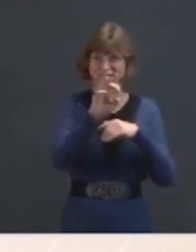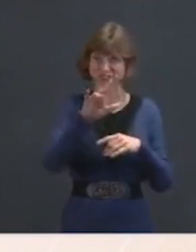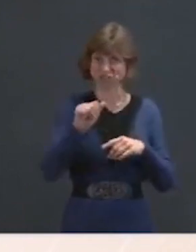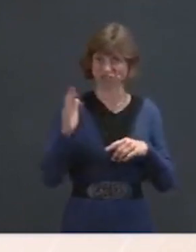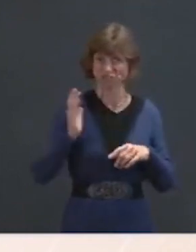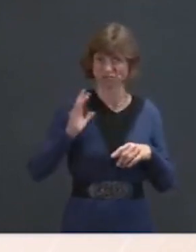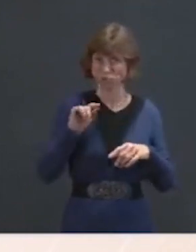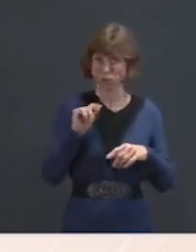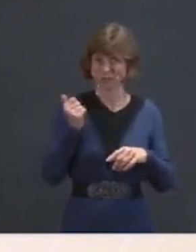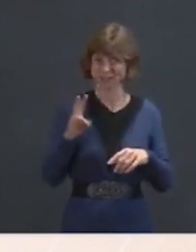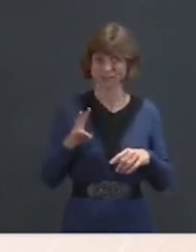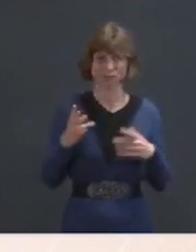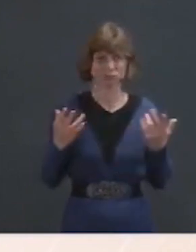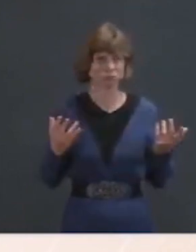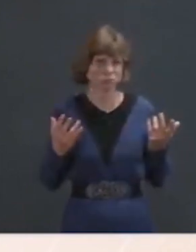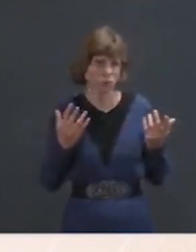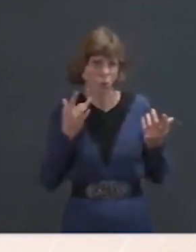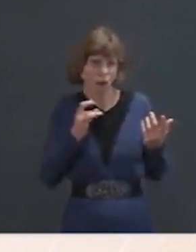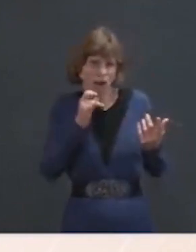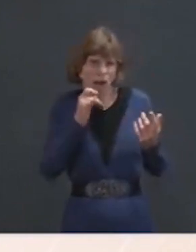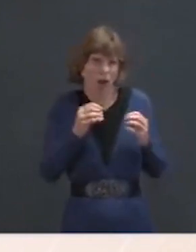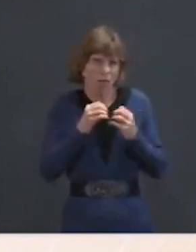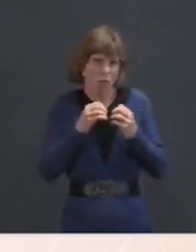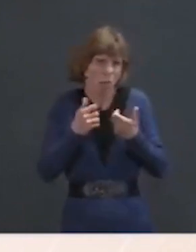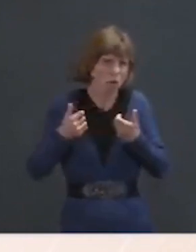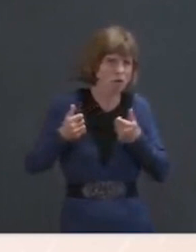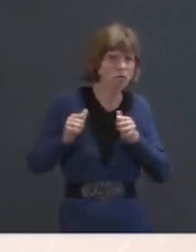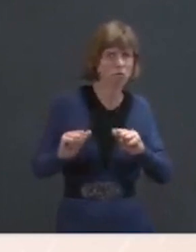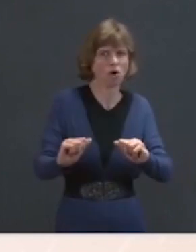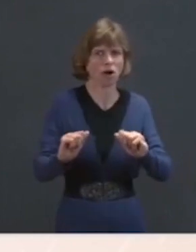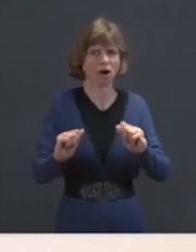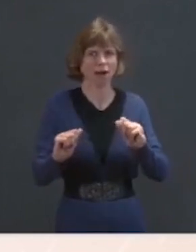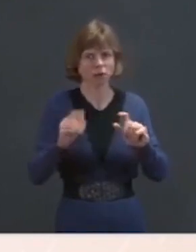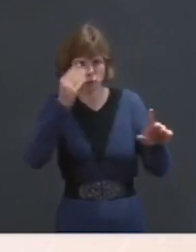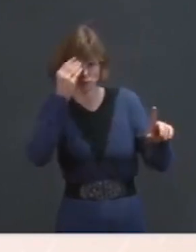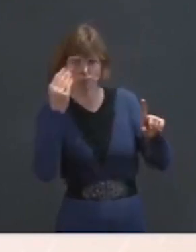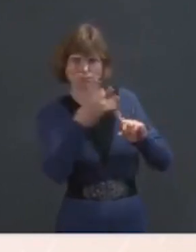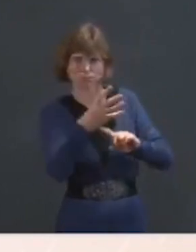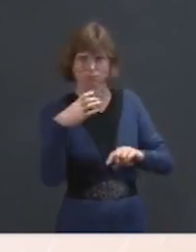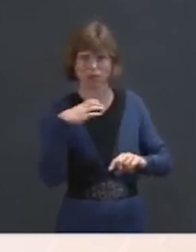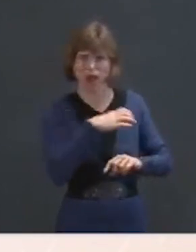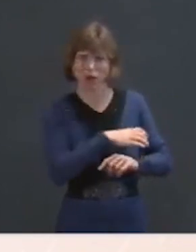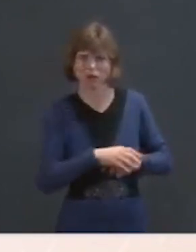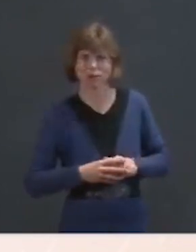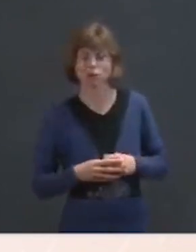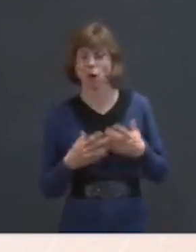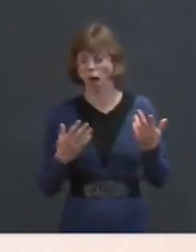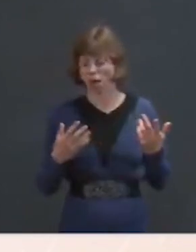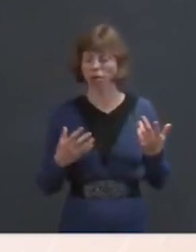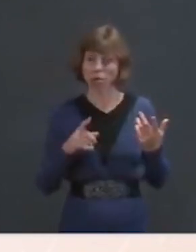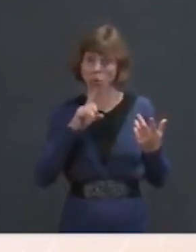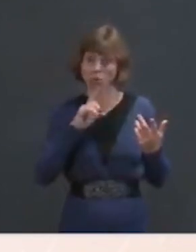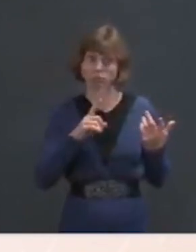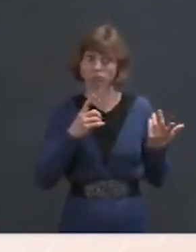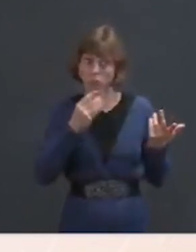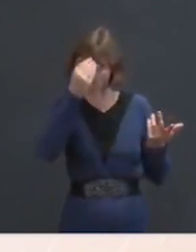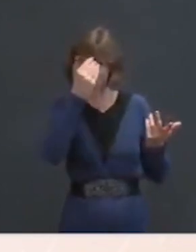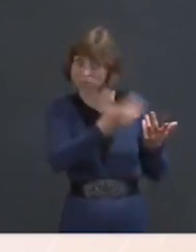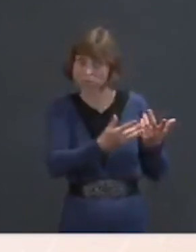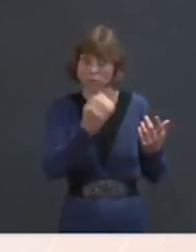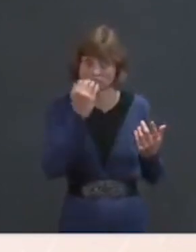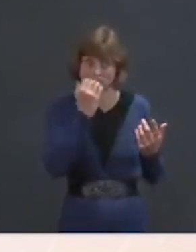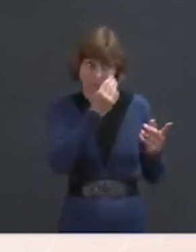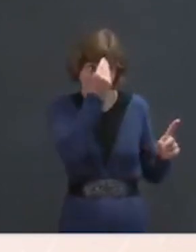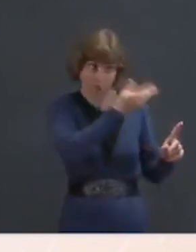not go more out of the way to loop in Congress? Well, there were notifications made to the